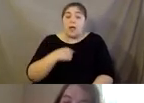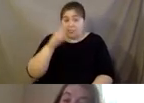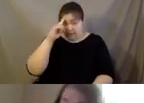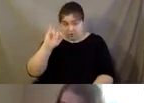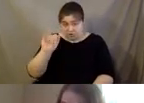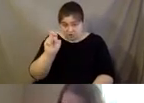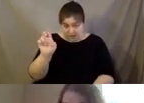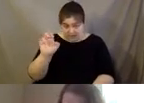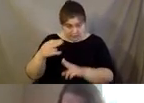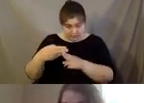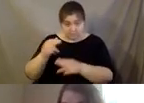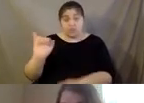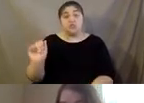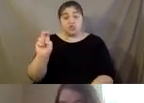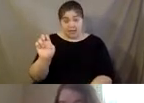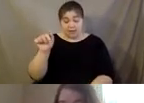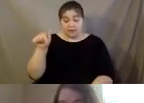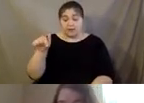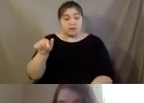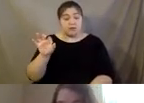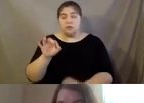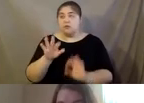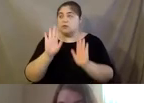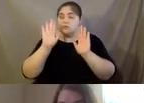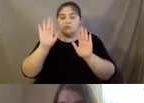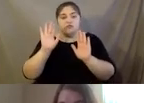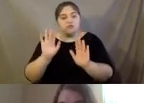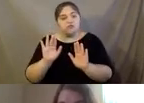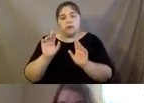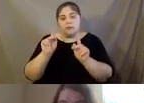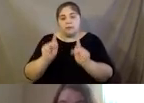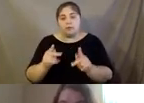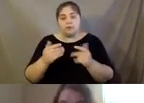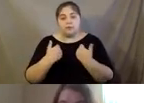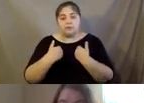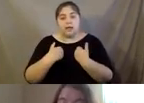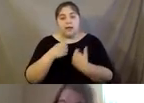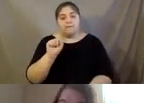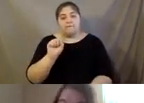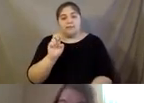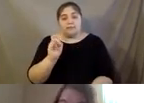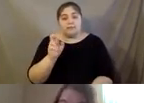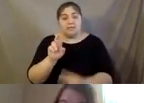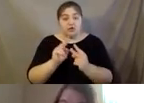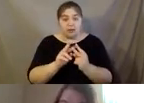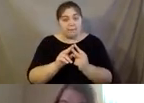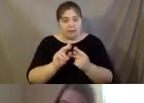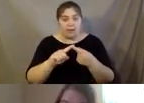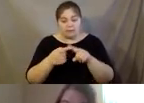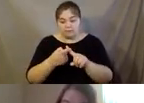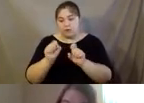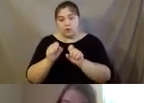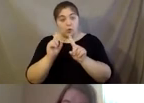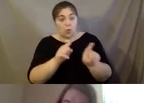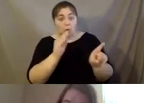right? That's what we're calling her name. Jane would be a great candidate to have a senior companion. A senior companion could come to